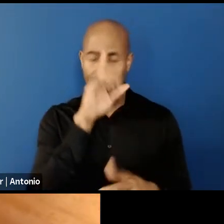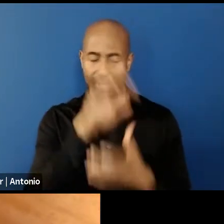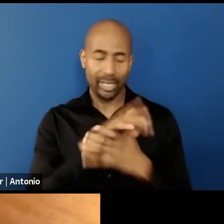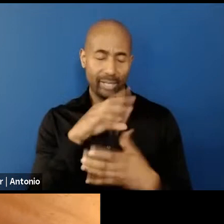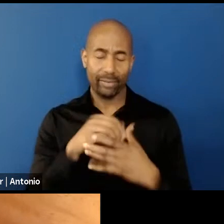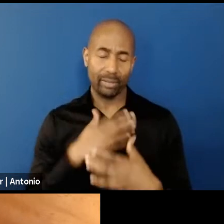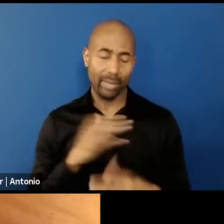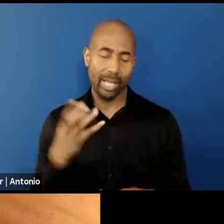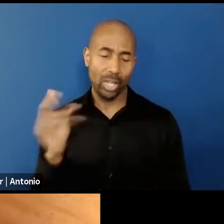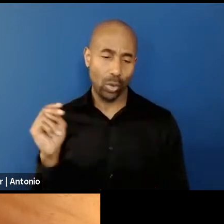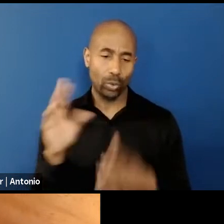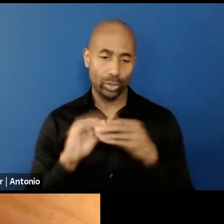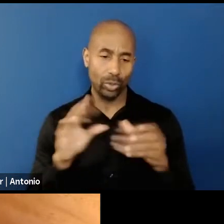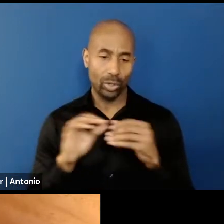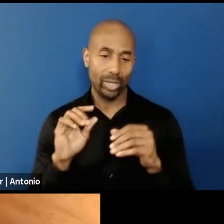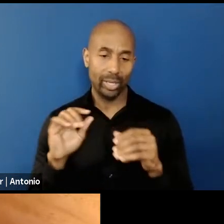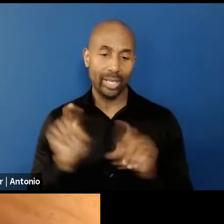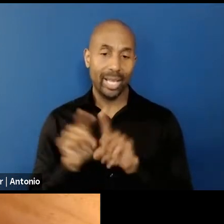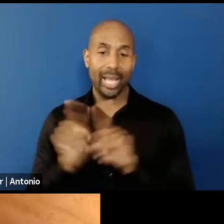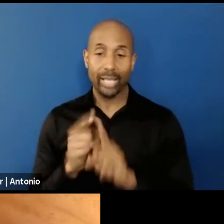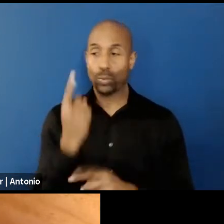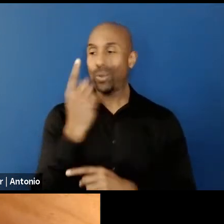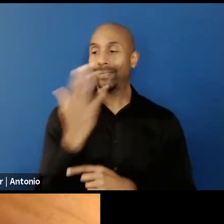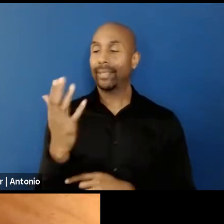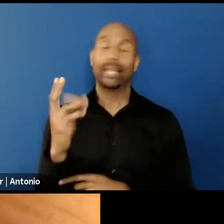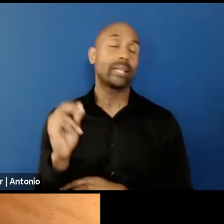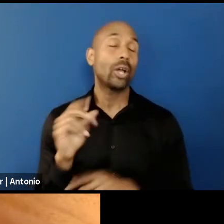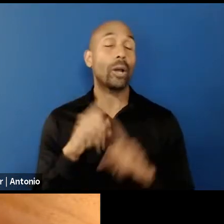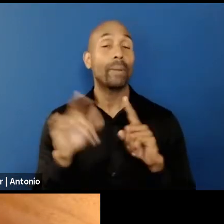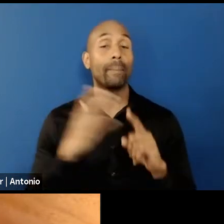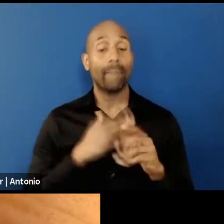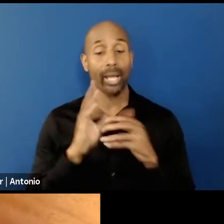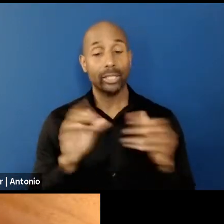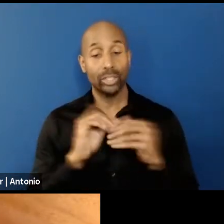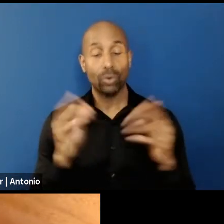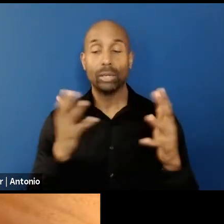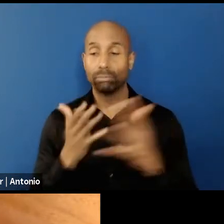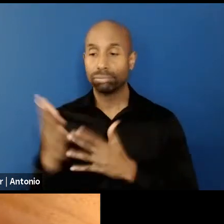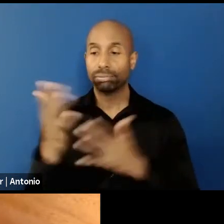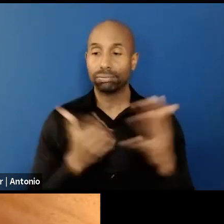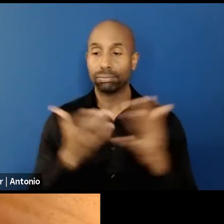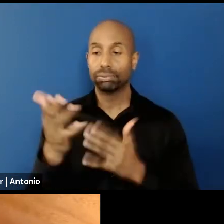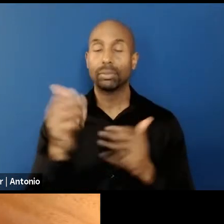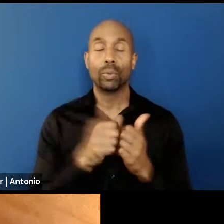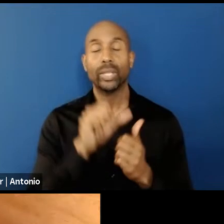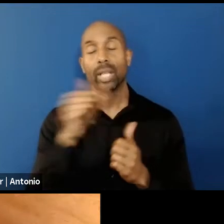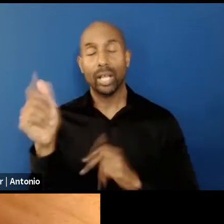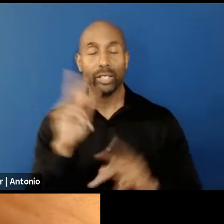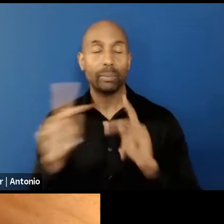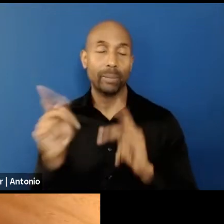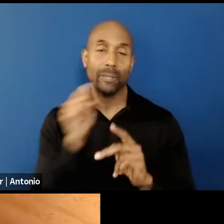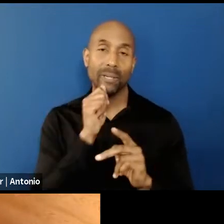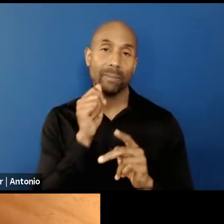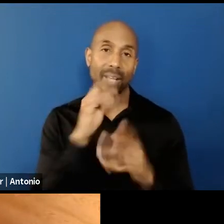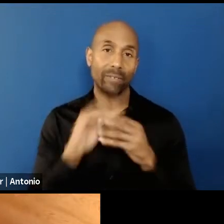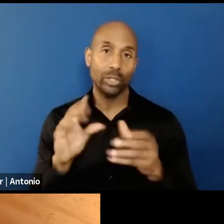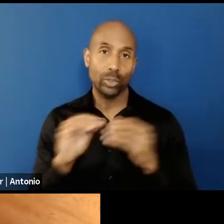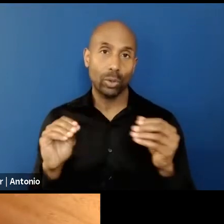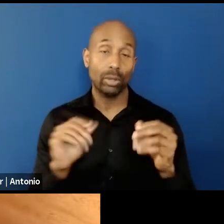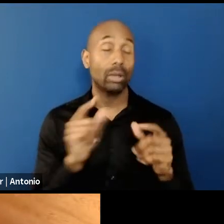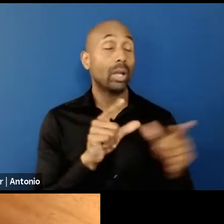thing anyway. It weaves in and out of other people's private stories of local history and